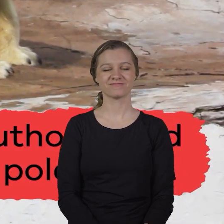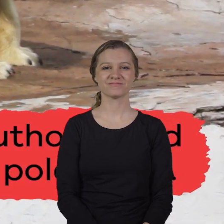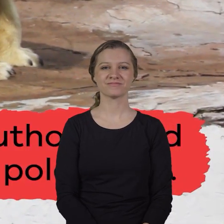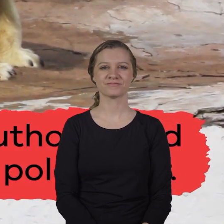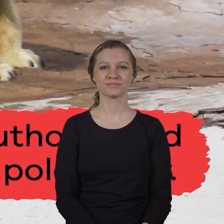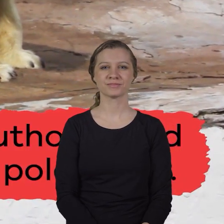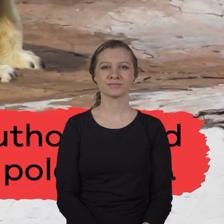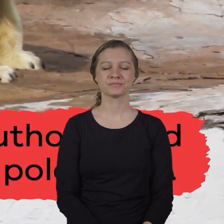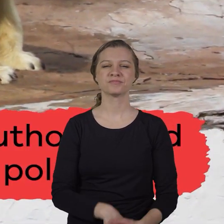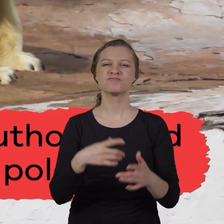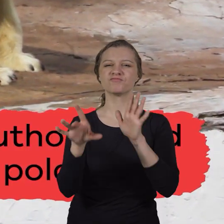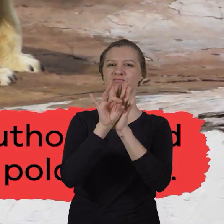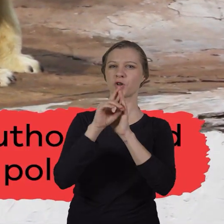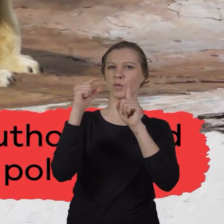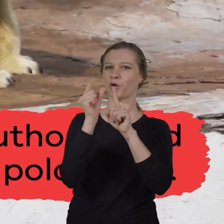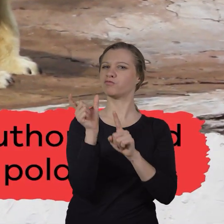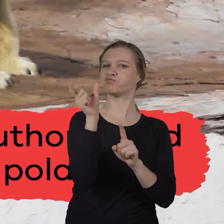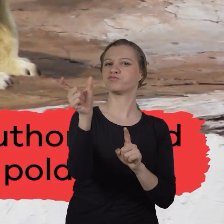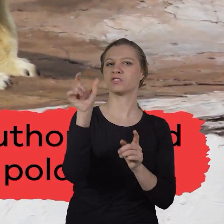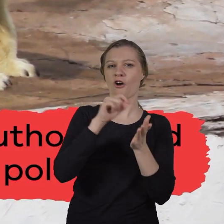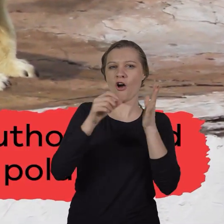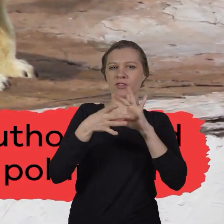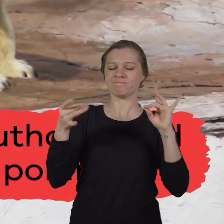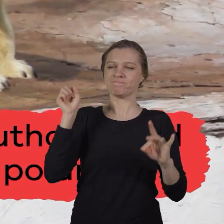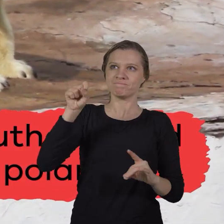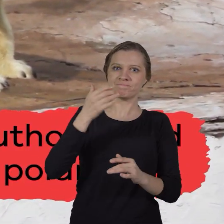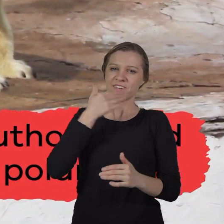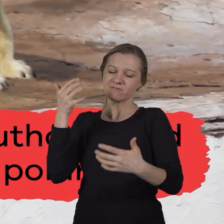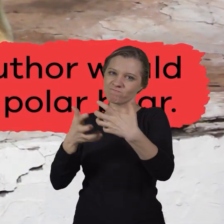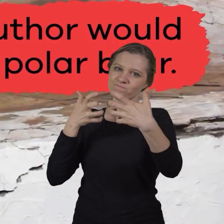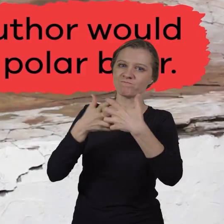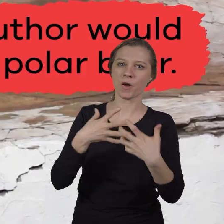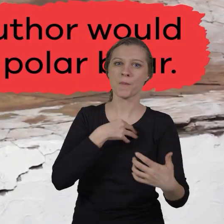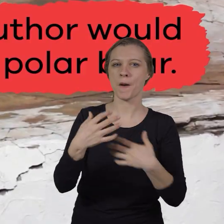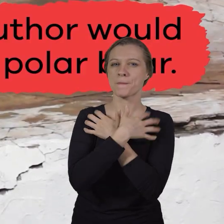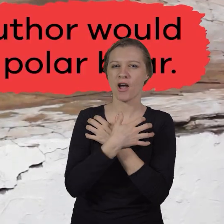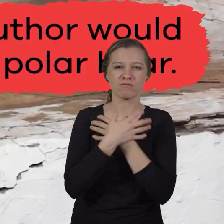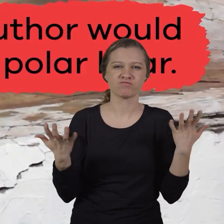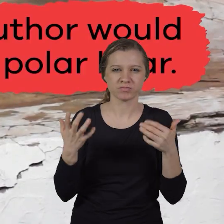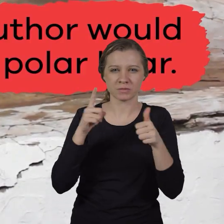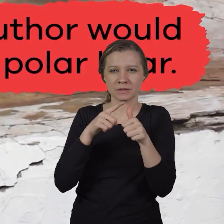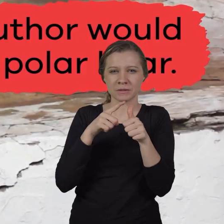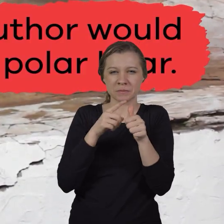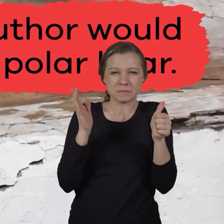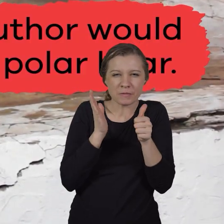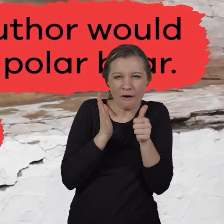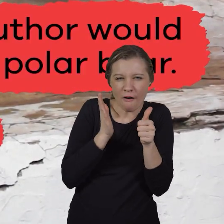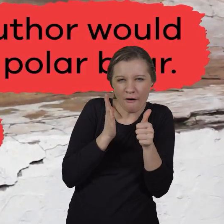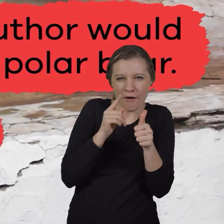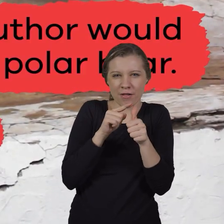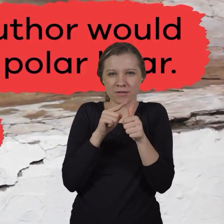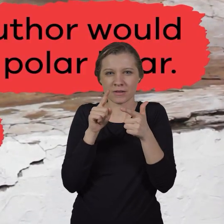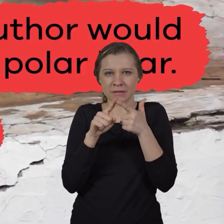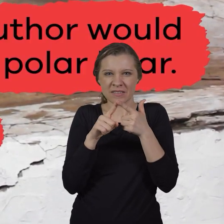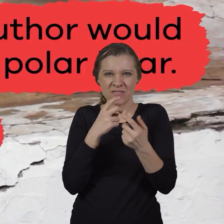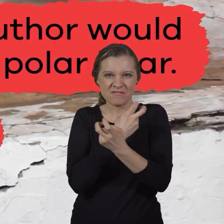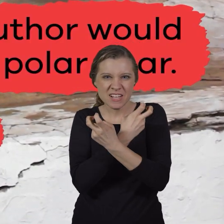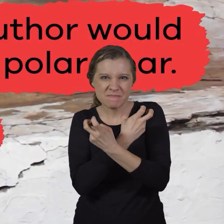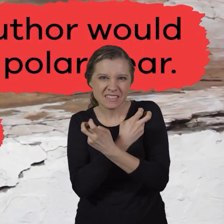Choose the word the author would say best describes the polar bear. A. Minuscule B.